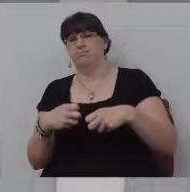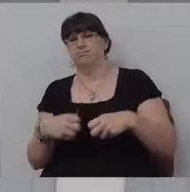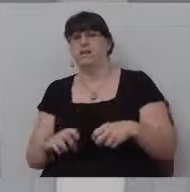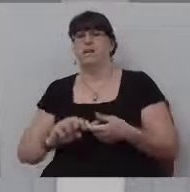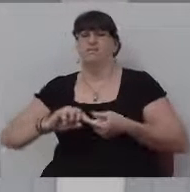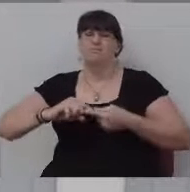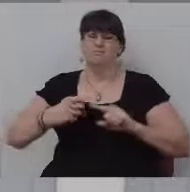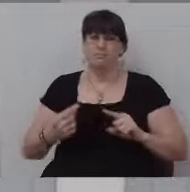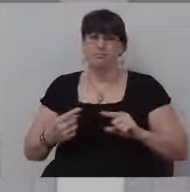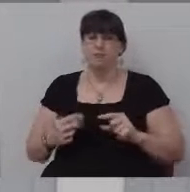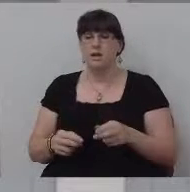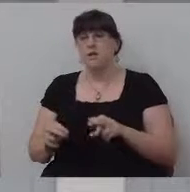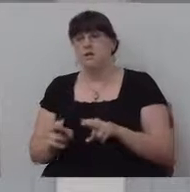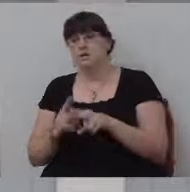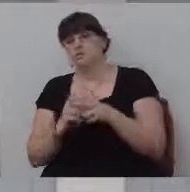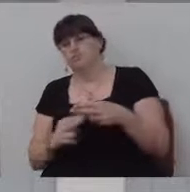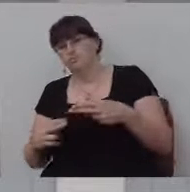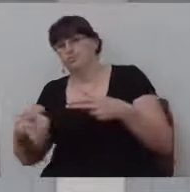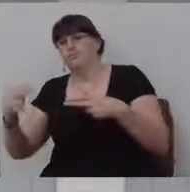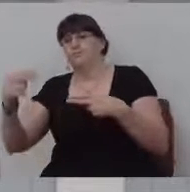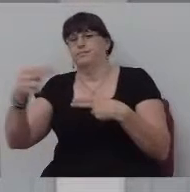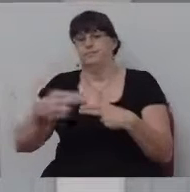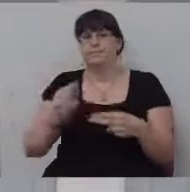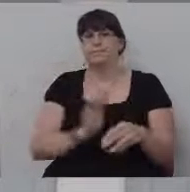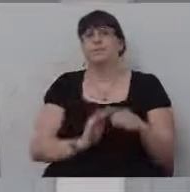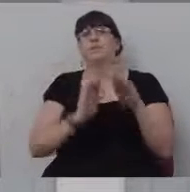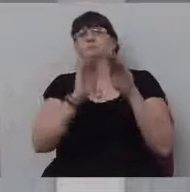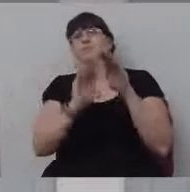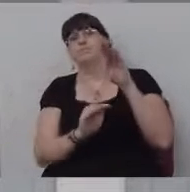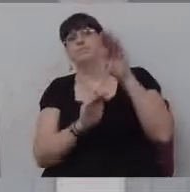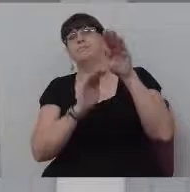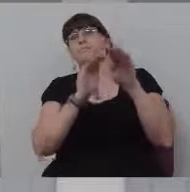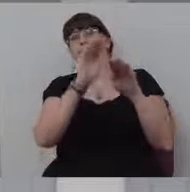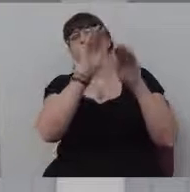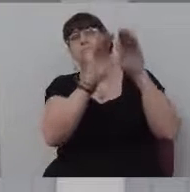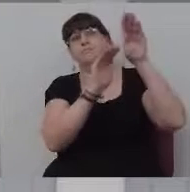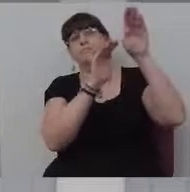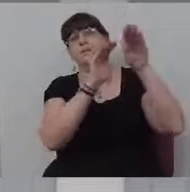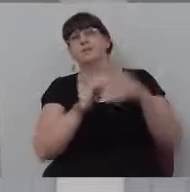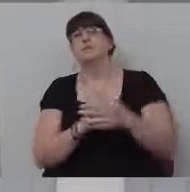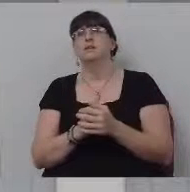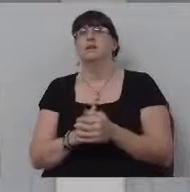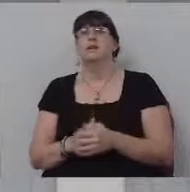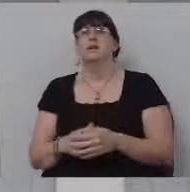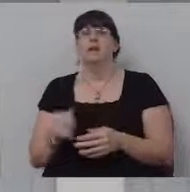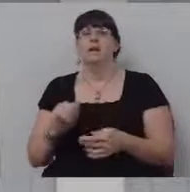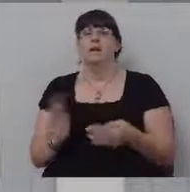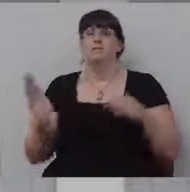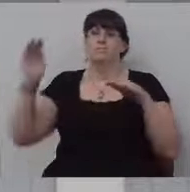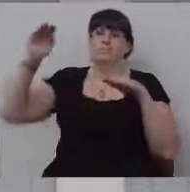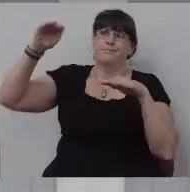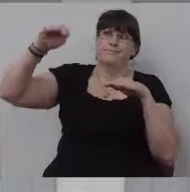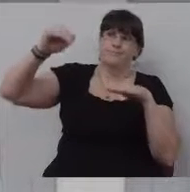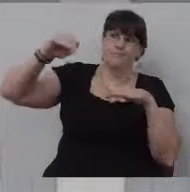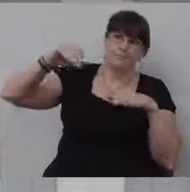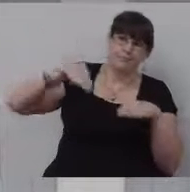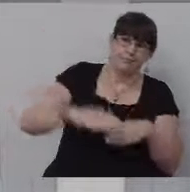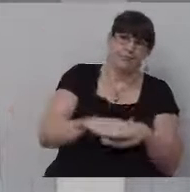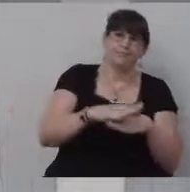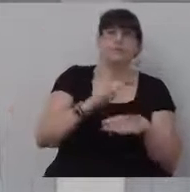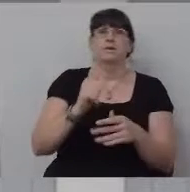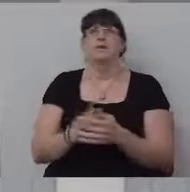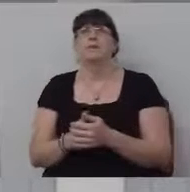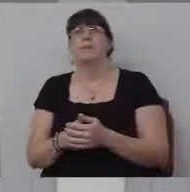detours that come up and there are some hills to climb and some, and some grades we have to, you know, coast down. Thinking